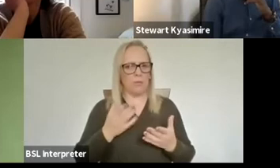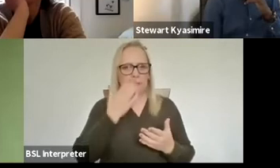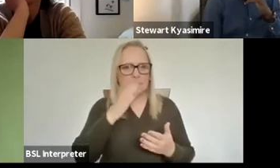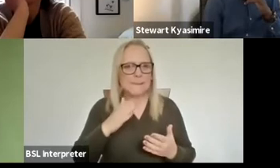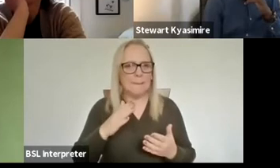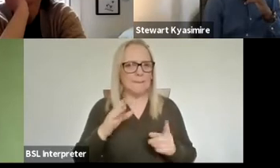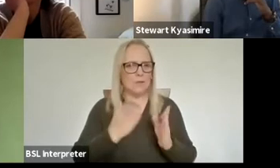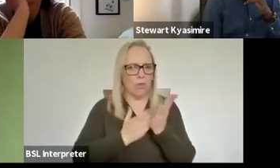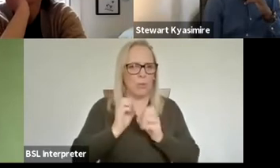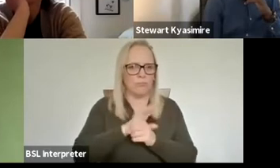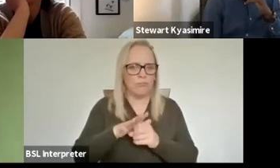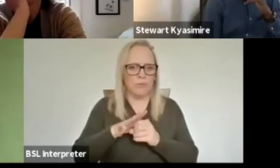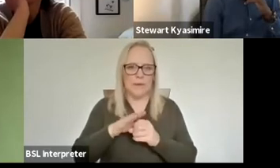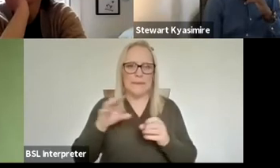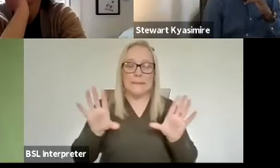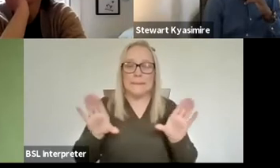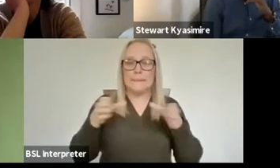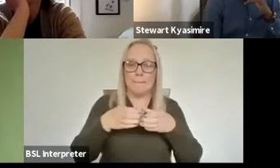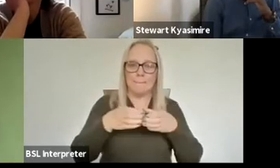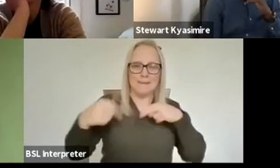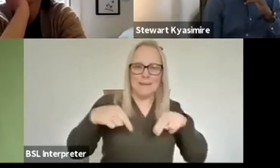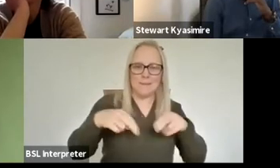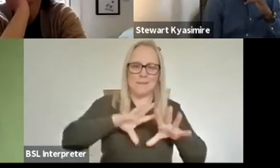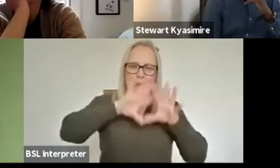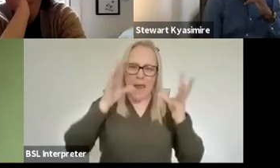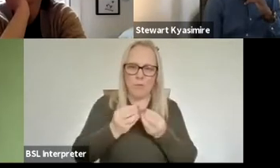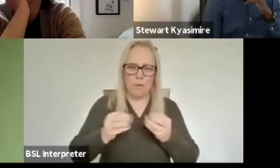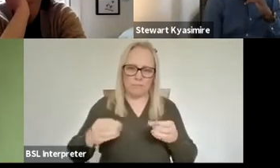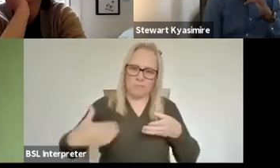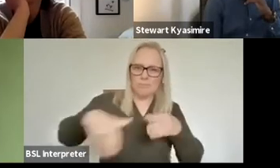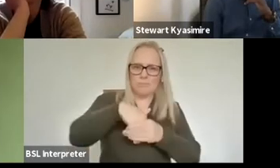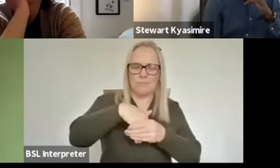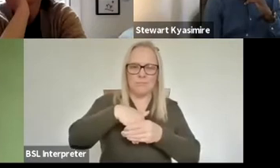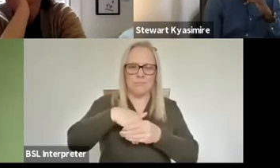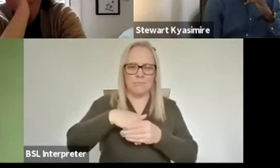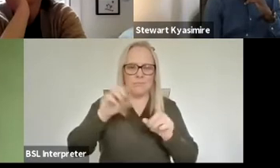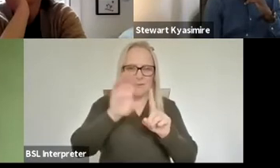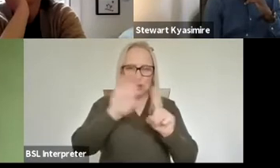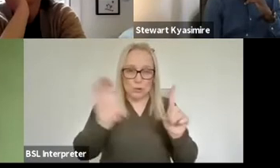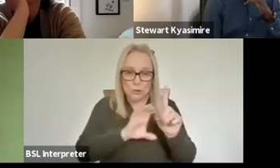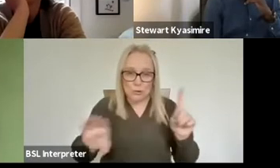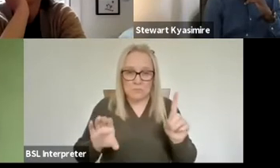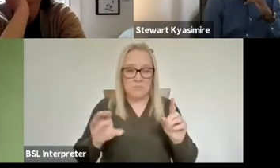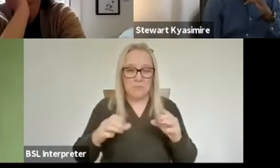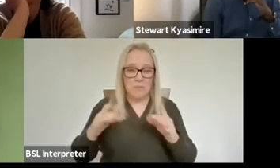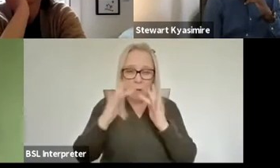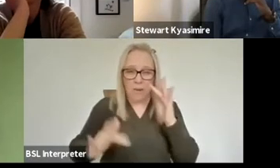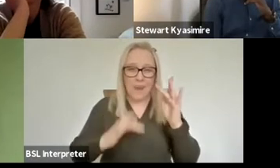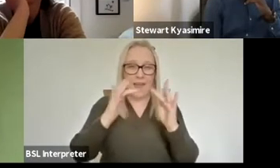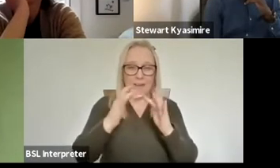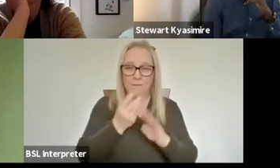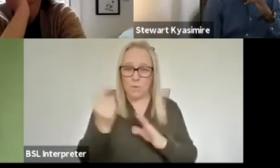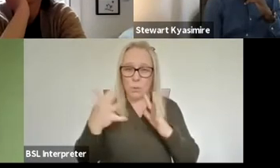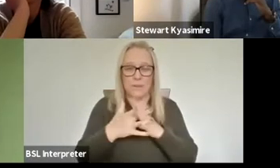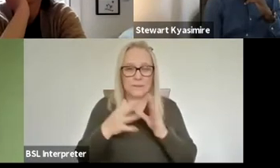also all the dancers and we went we went online for several weeks and for sure it doesn't replace the studio work but somehow